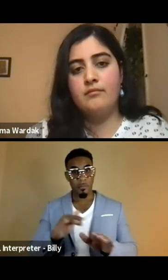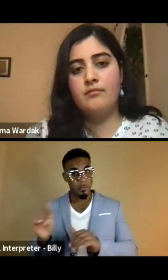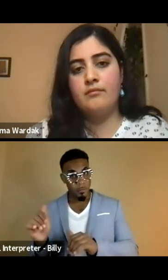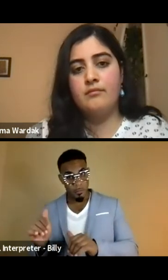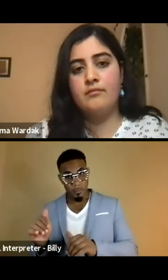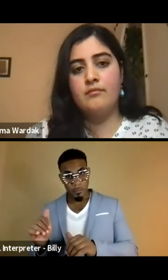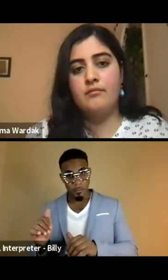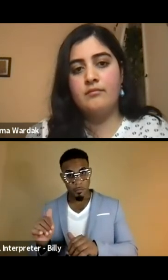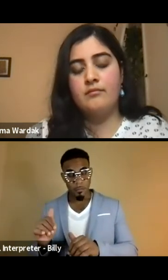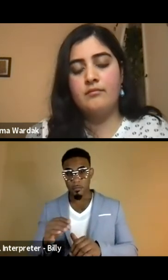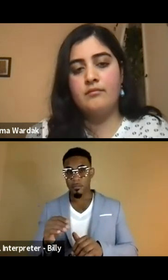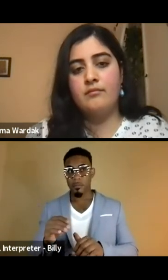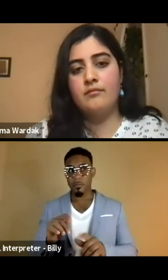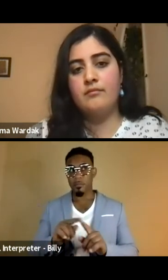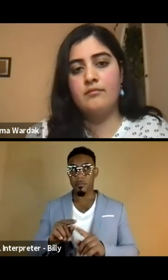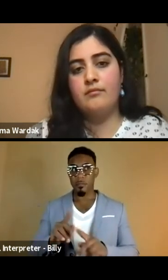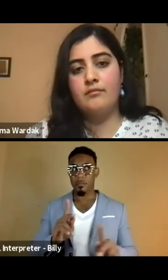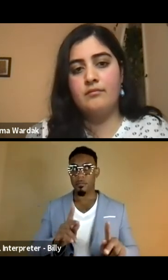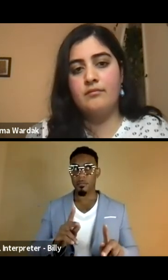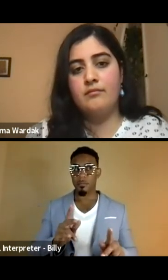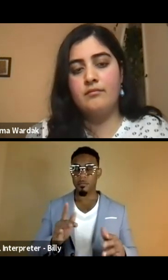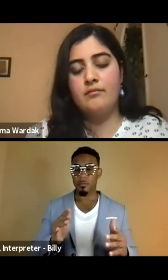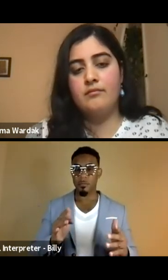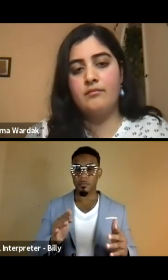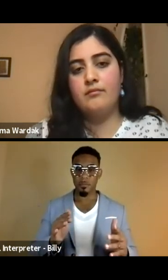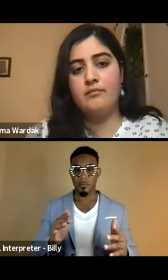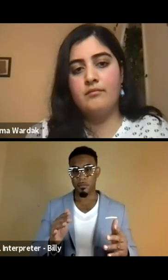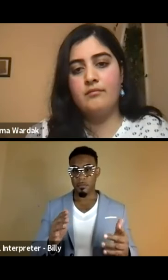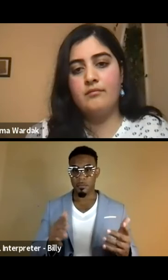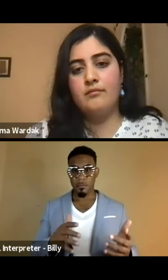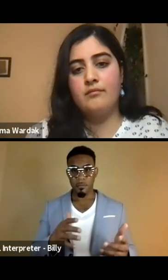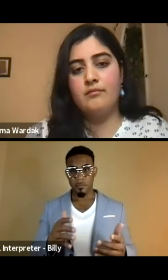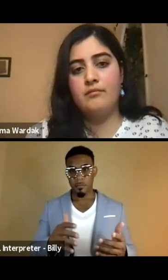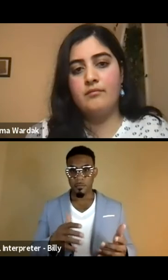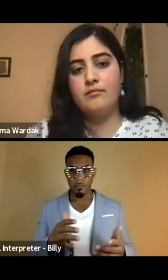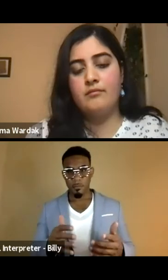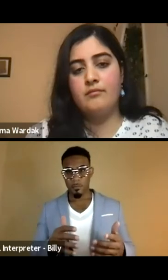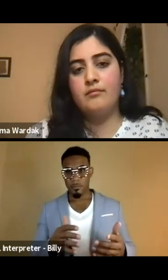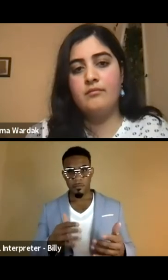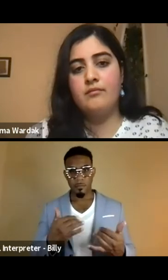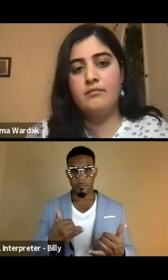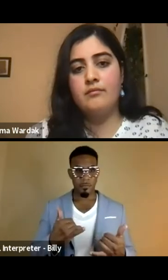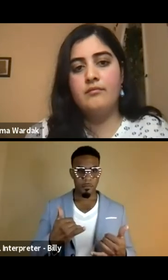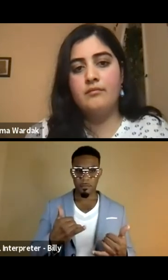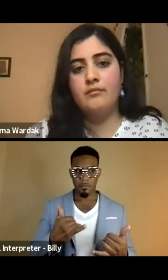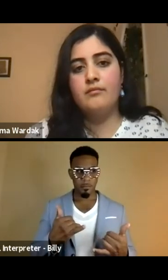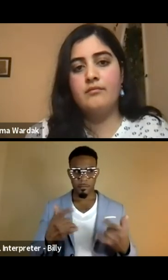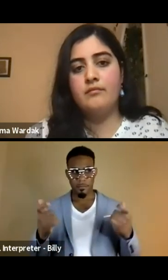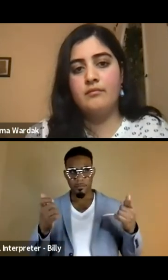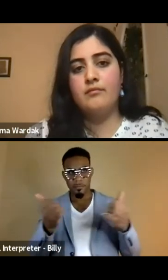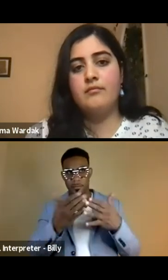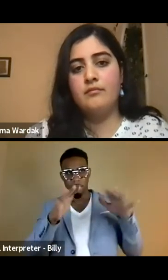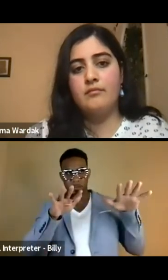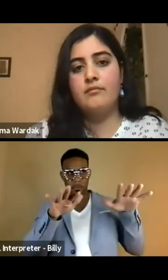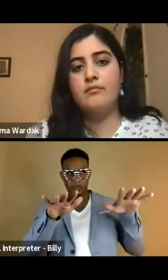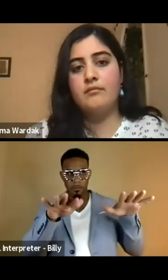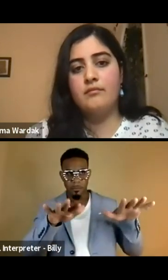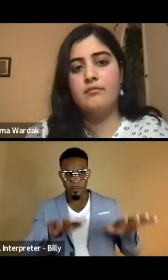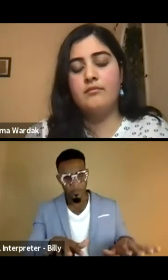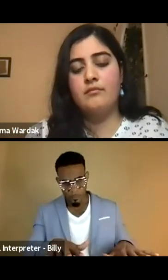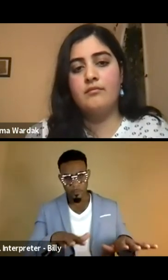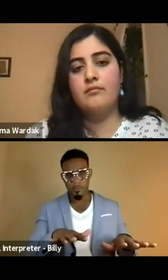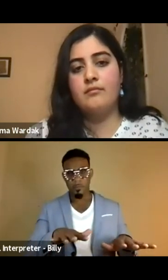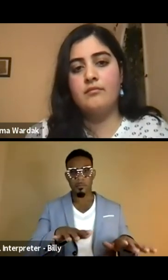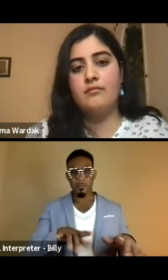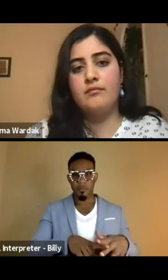um, and as the, uh, you know, re current regime, everything kind of settles in